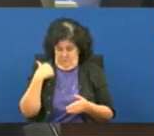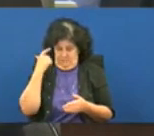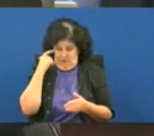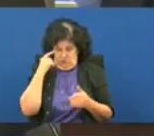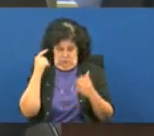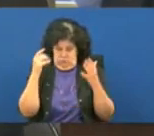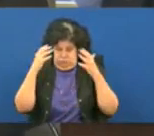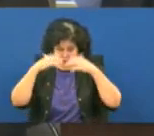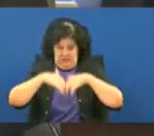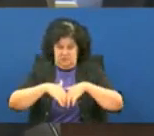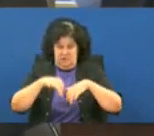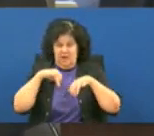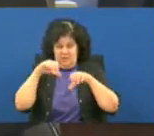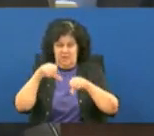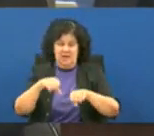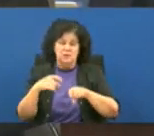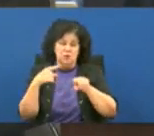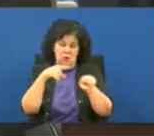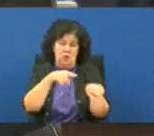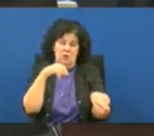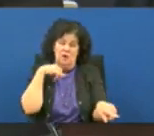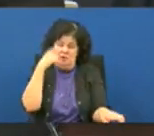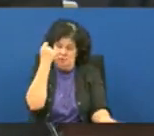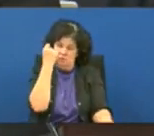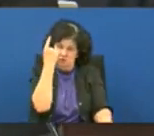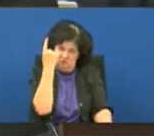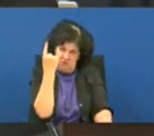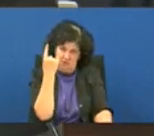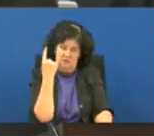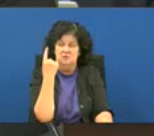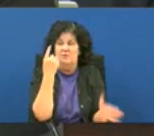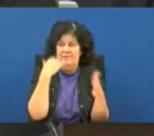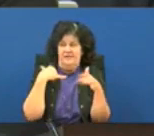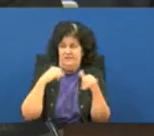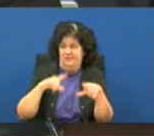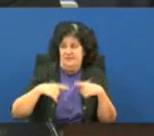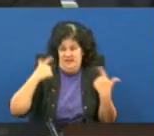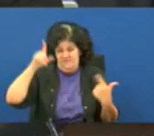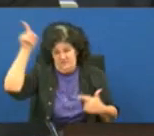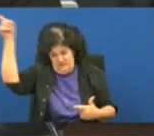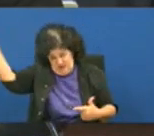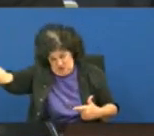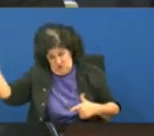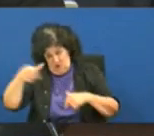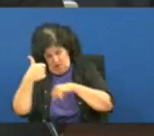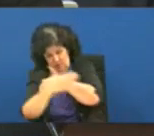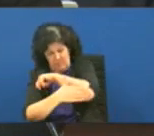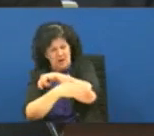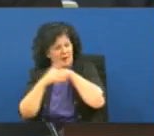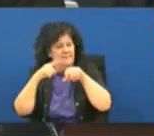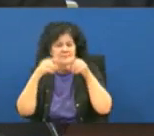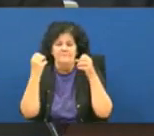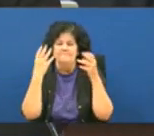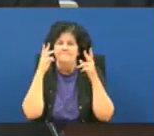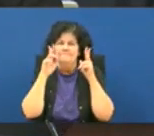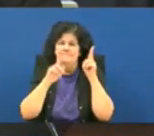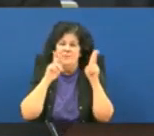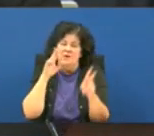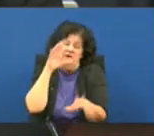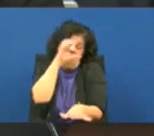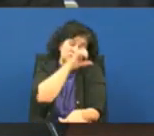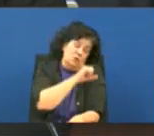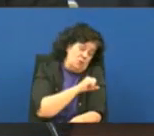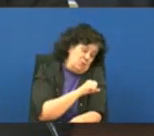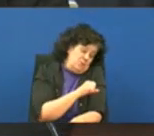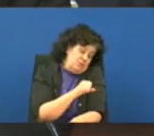in east baton rouge parish i can go to the facility i get it and my address still might be livingston correct but a lot of people are assuming or whatever